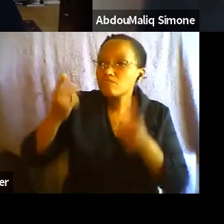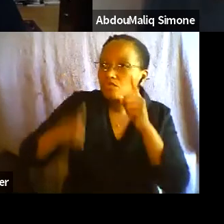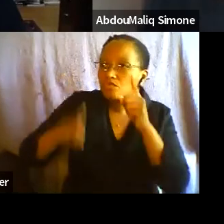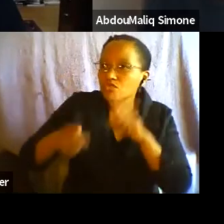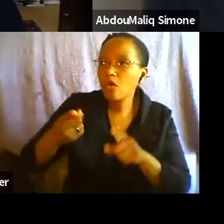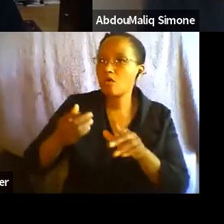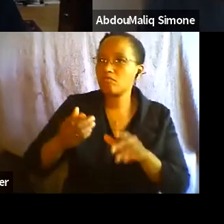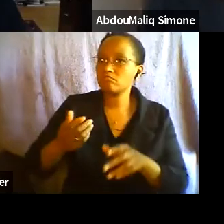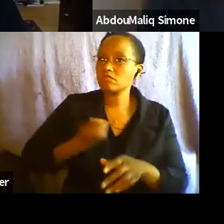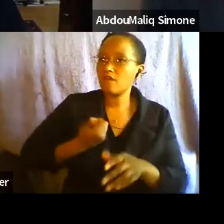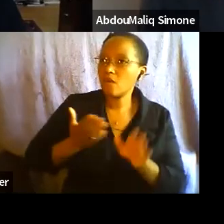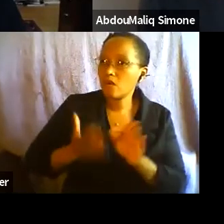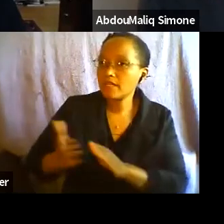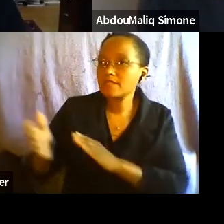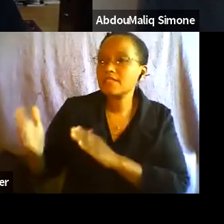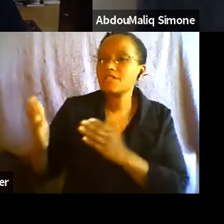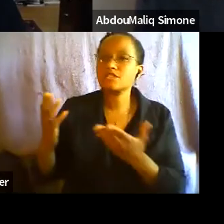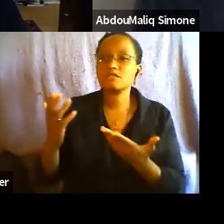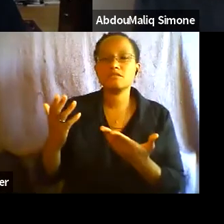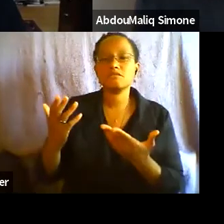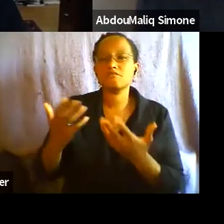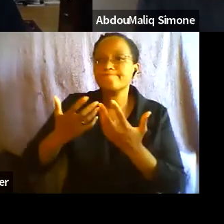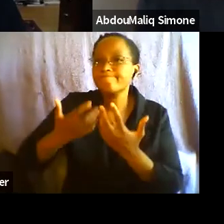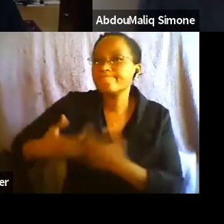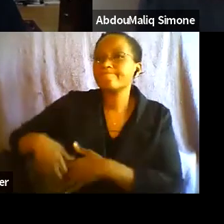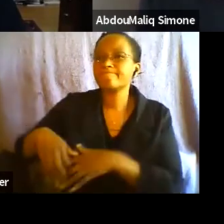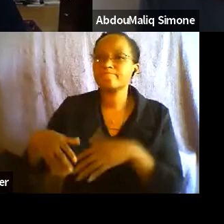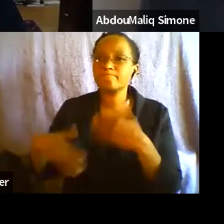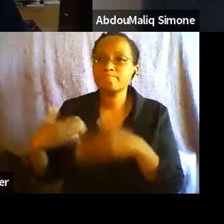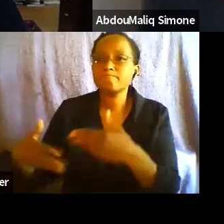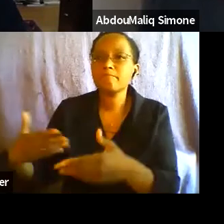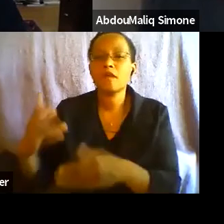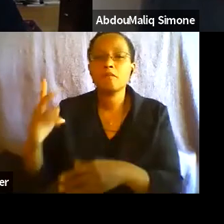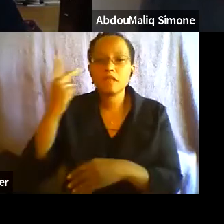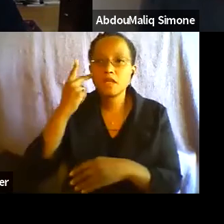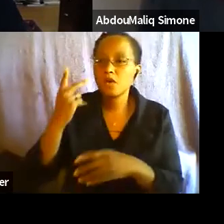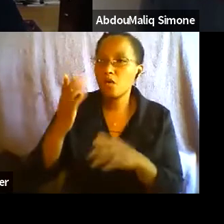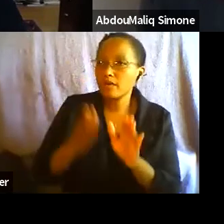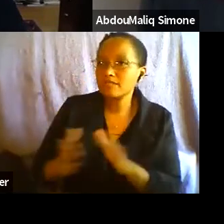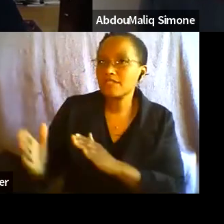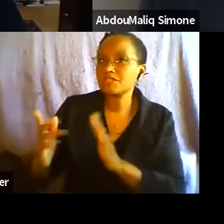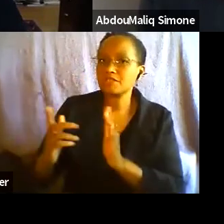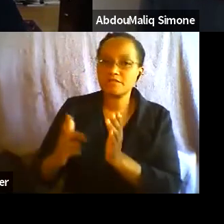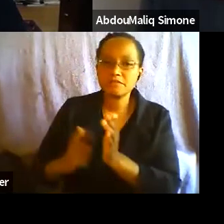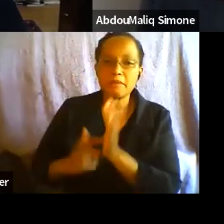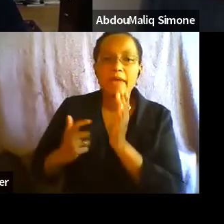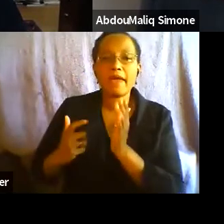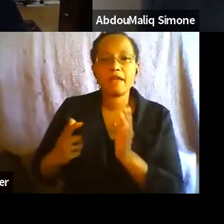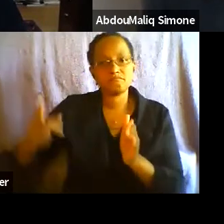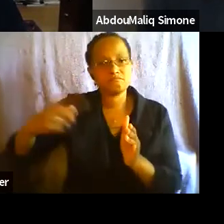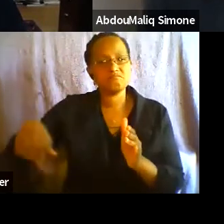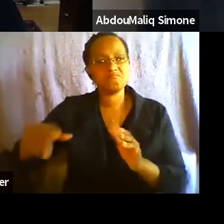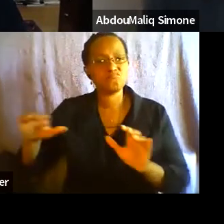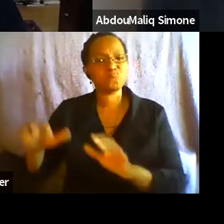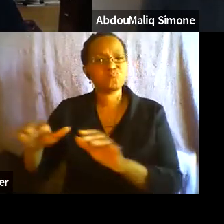auto-construction, political mobilization, demand is not... Is taking place. It